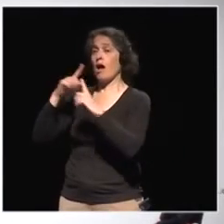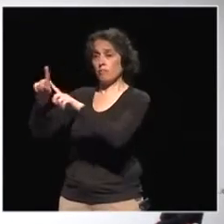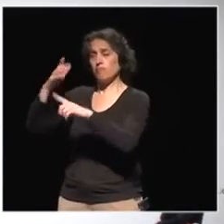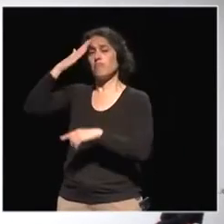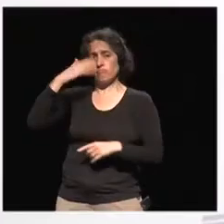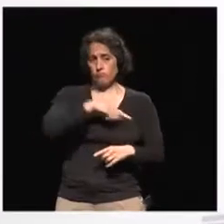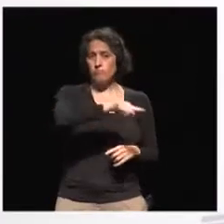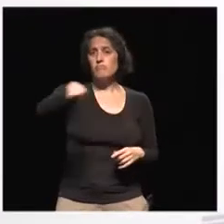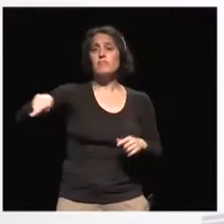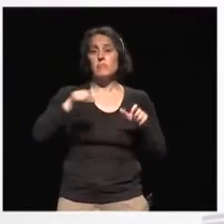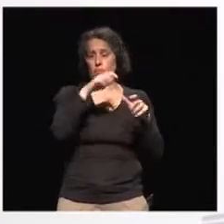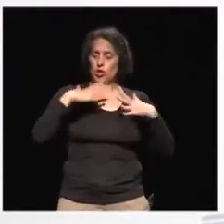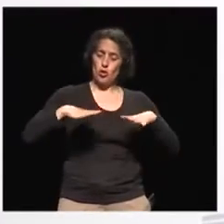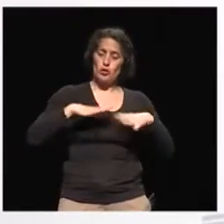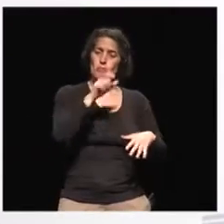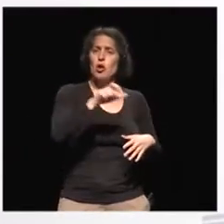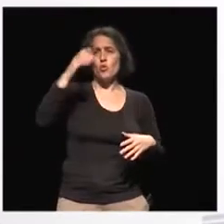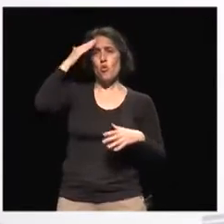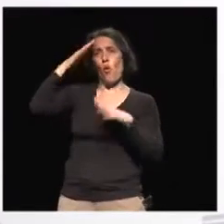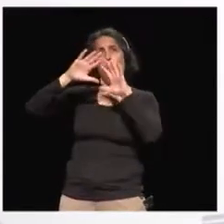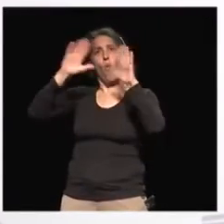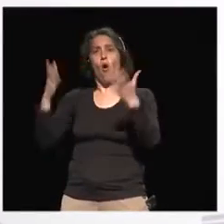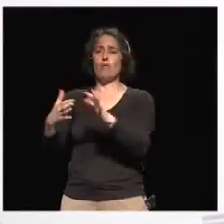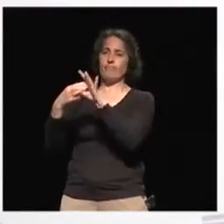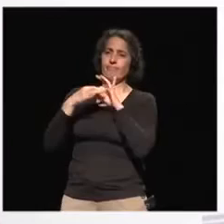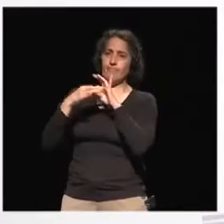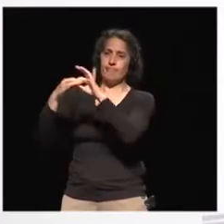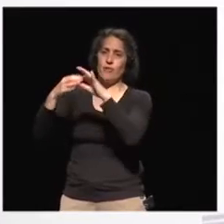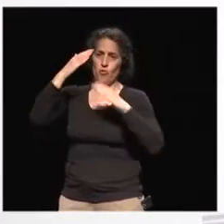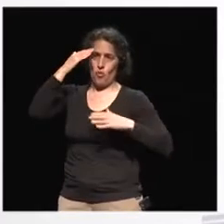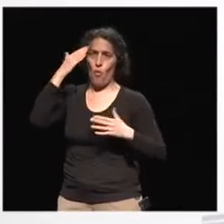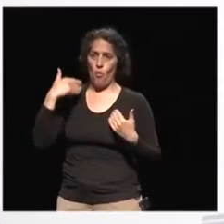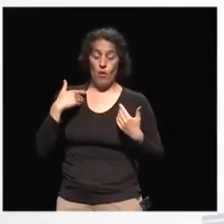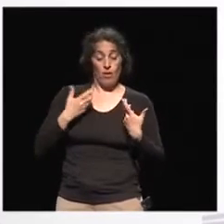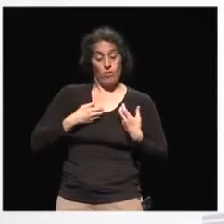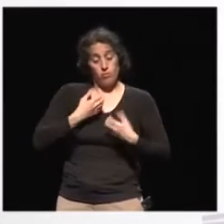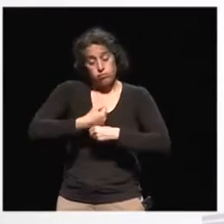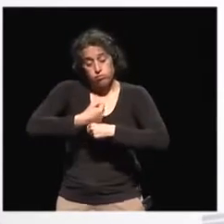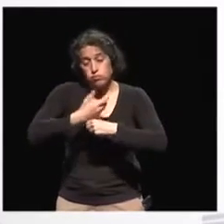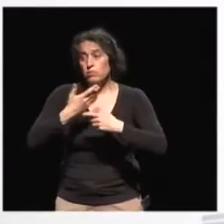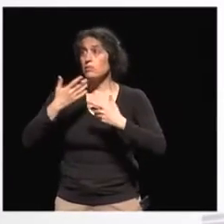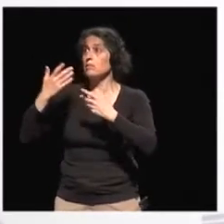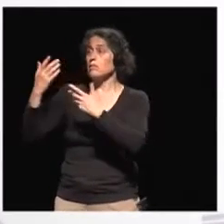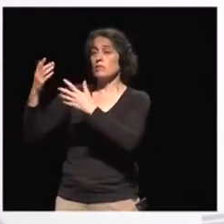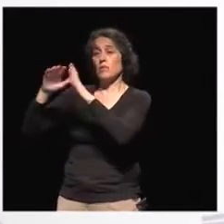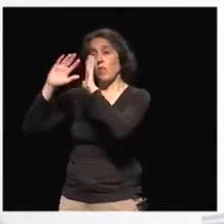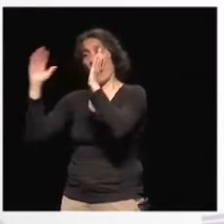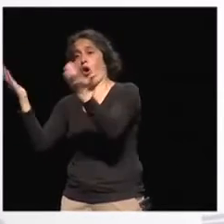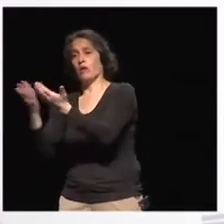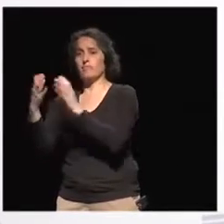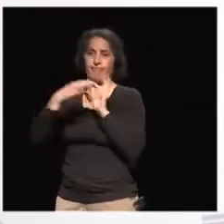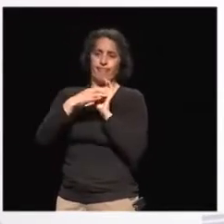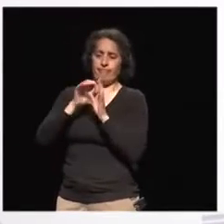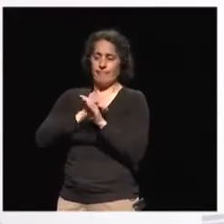affected and our actions affect others. But I would not say that there is a very clear understanding